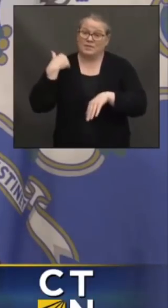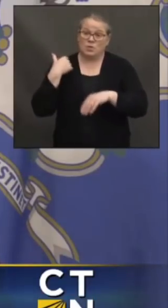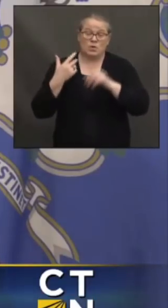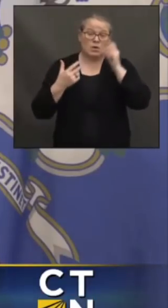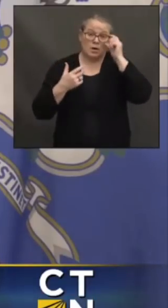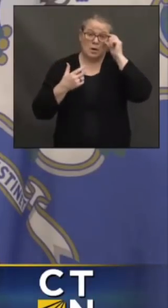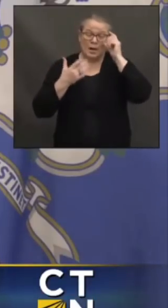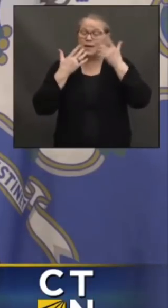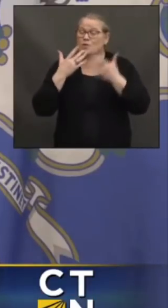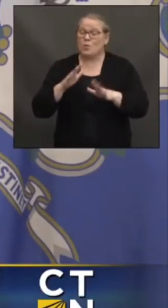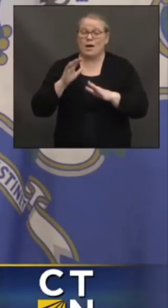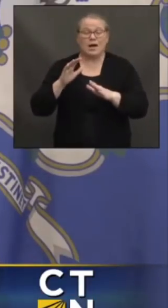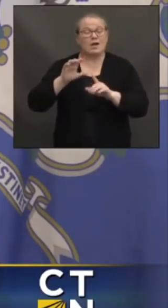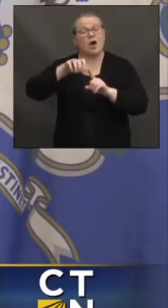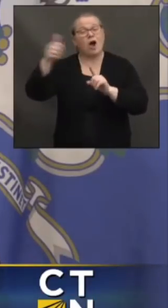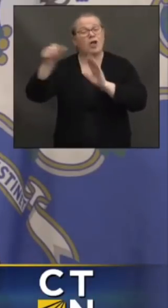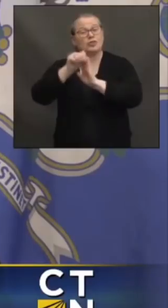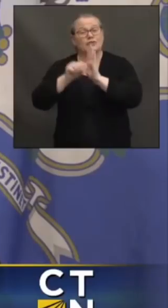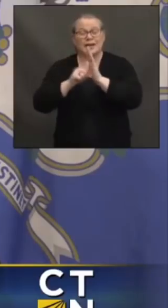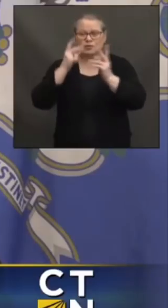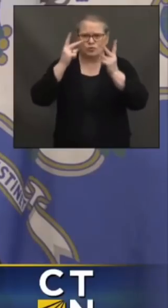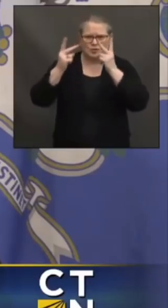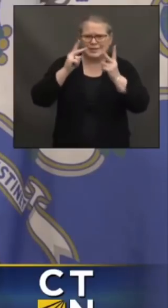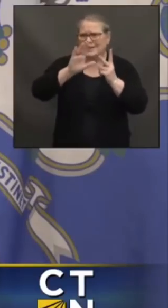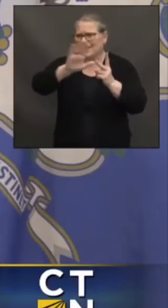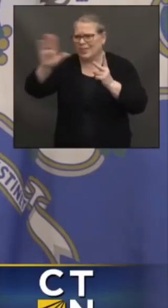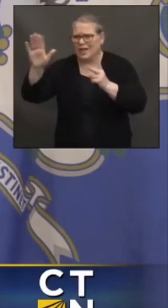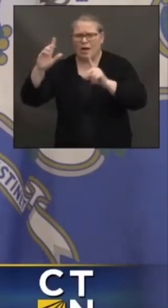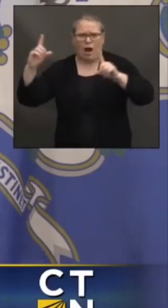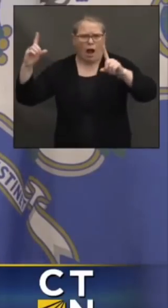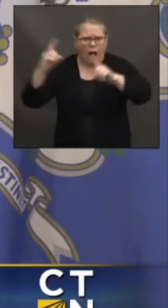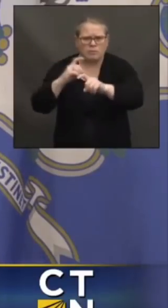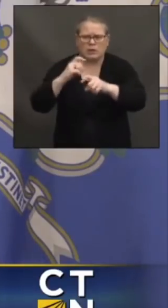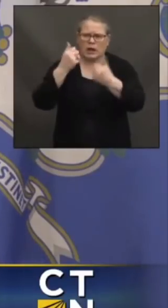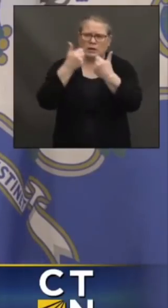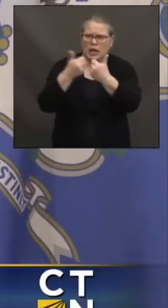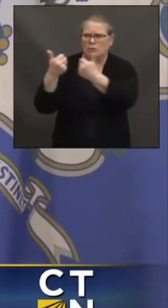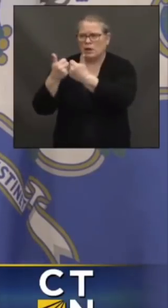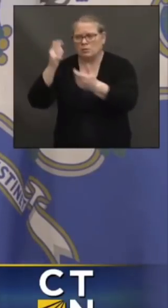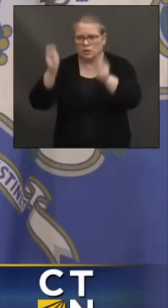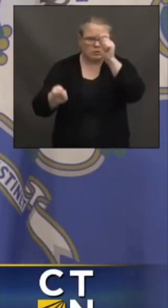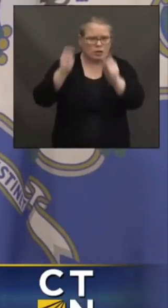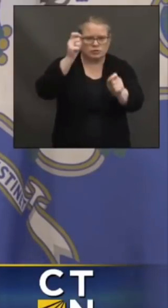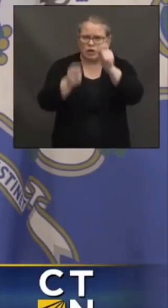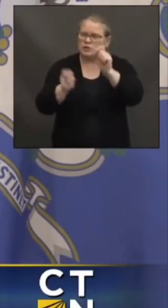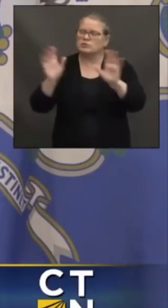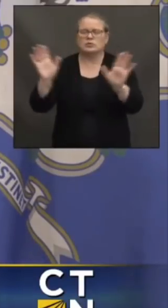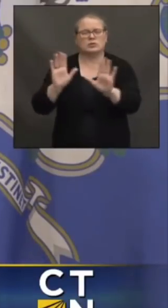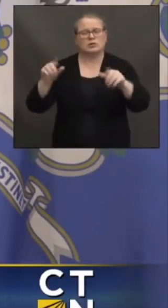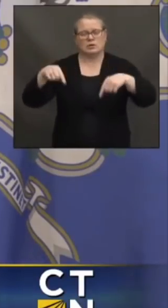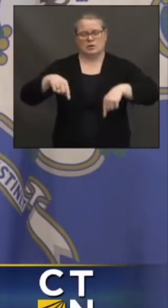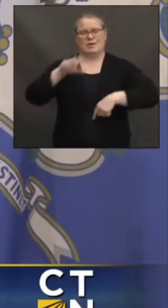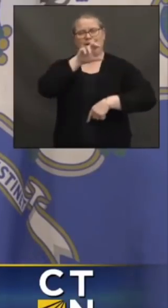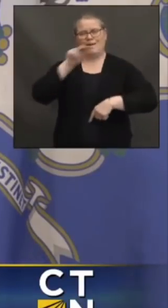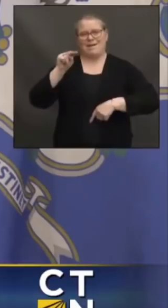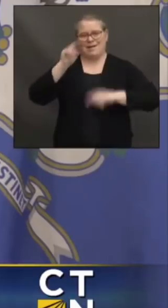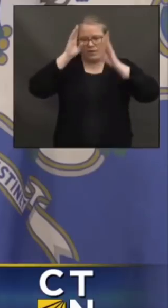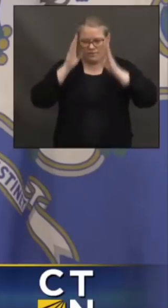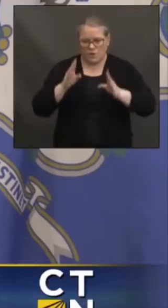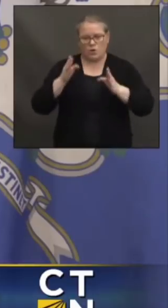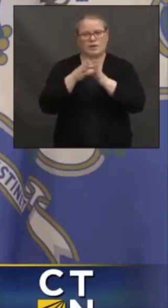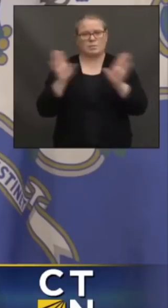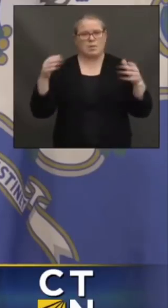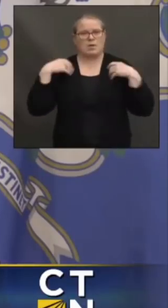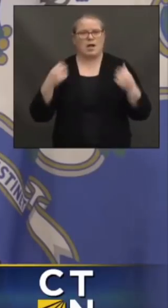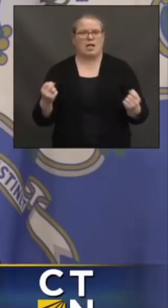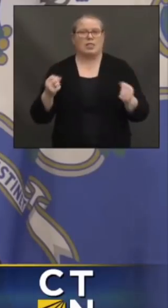vaccine rollout, which is much more complicated, ours is based upon public health. And our rollout is simple, but it's also based